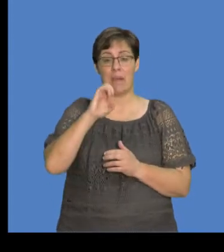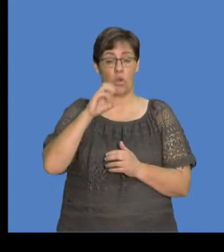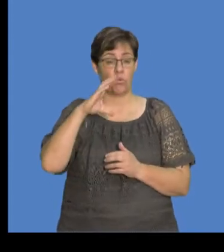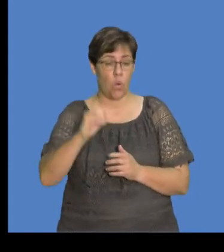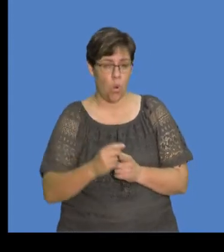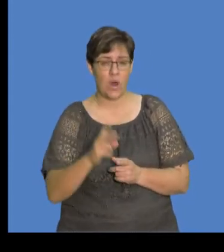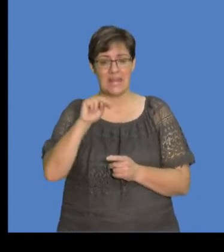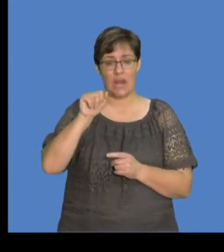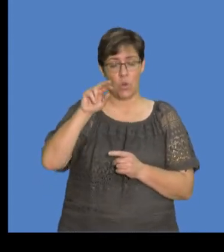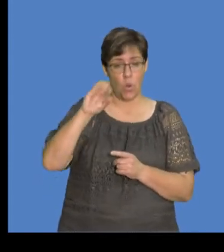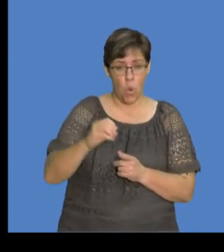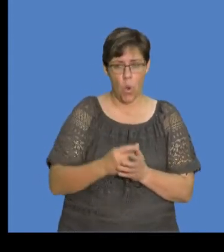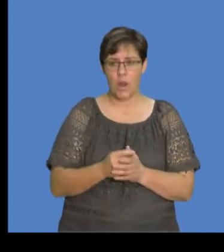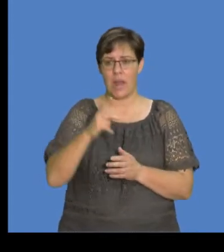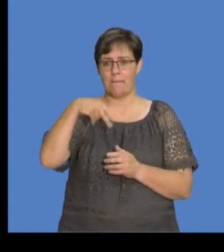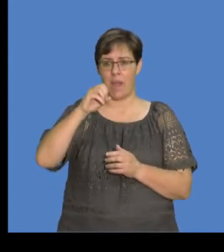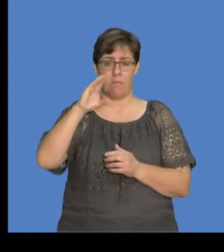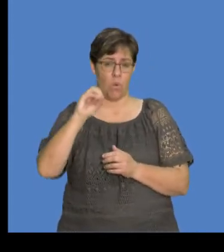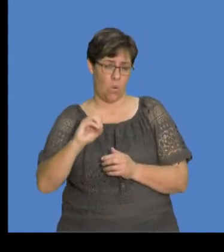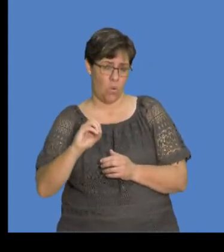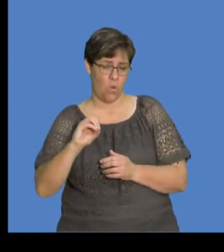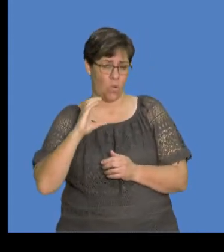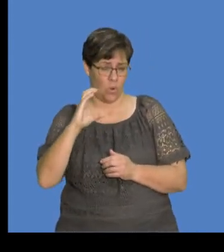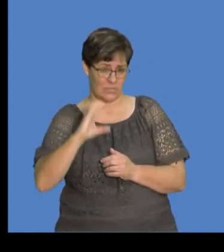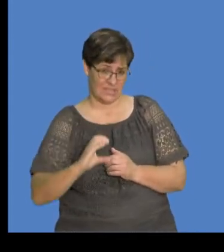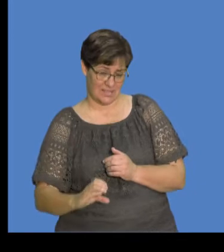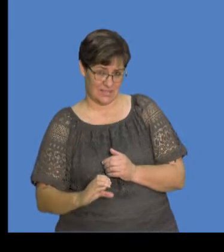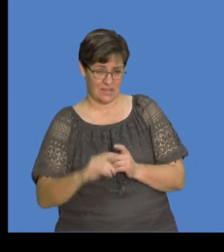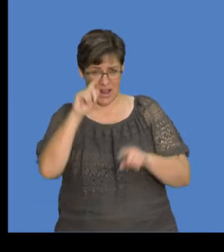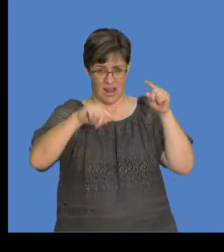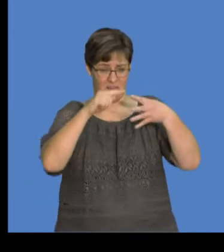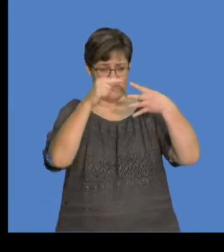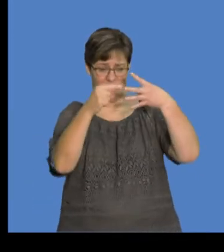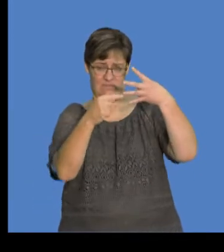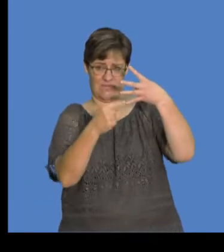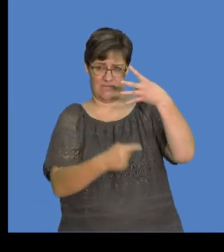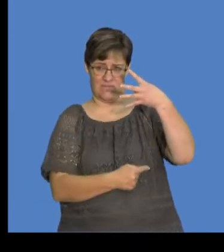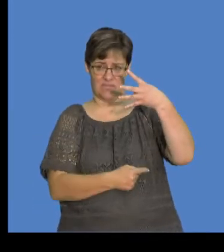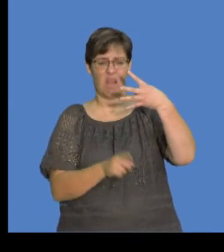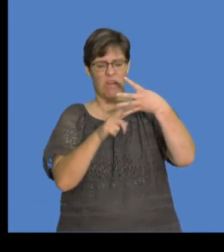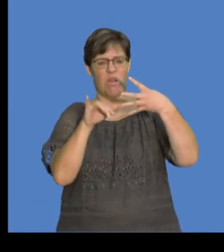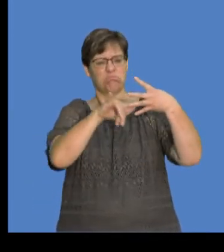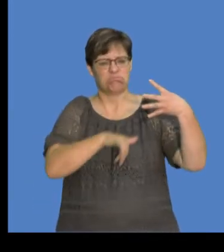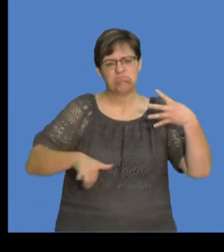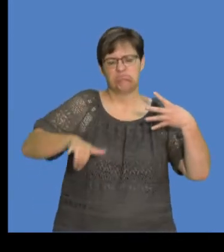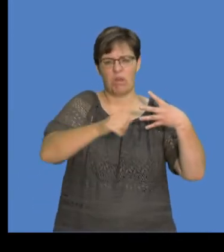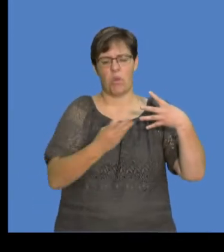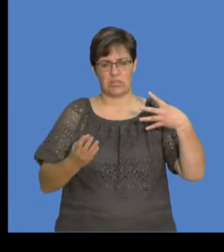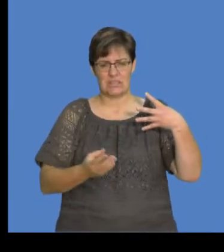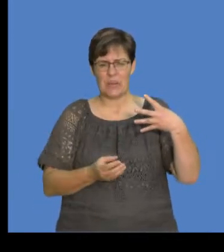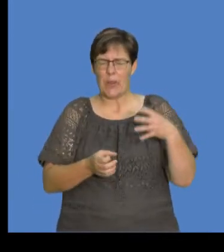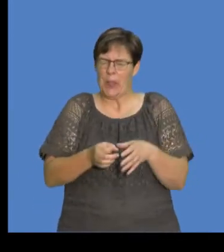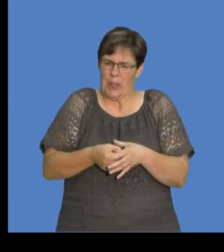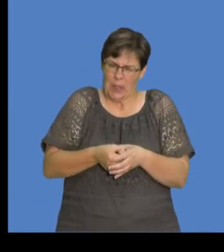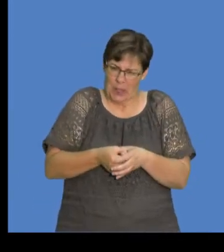We also have microcoulombs, nanocoulombs, and picocoulombs. Now, of these that are listed, which are the most